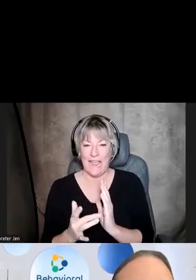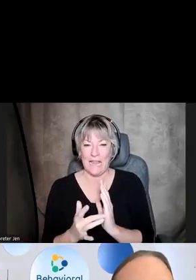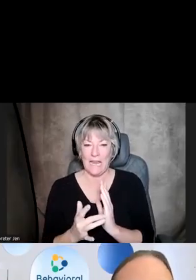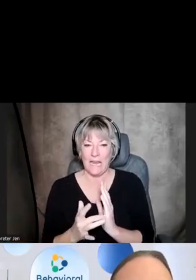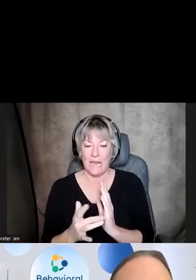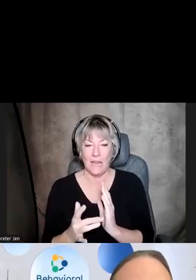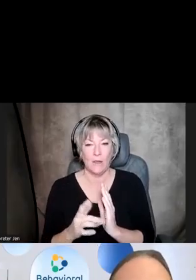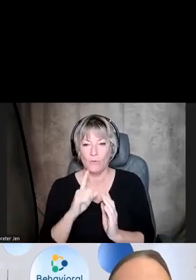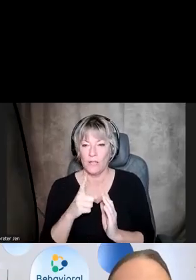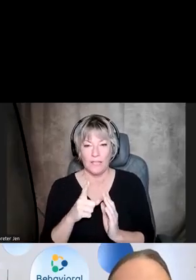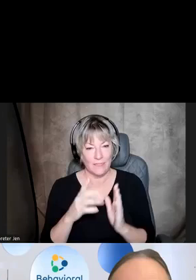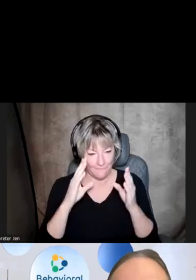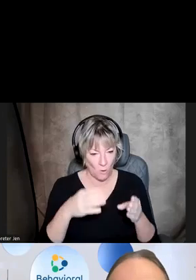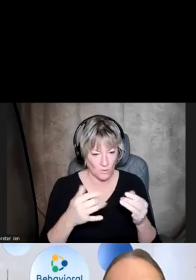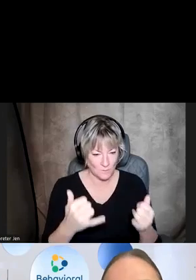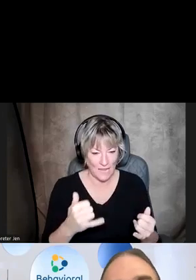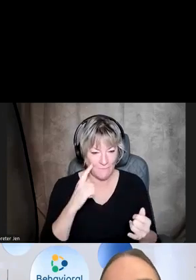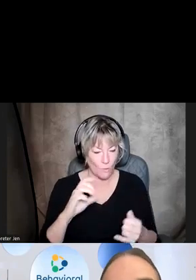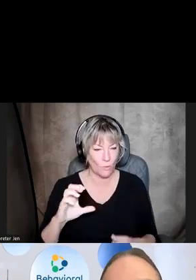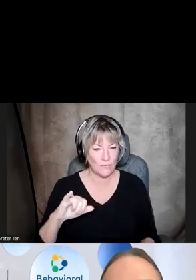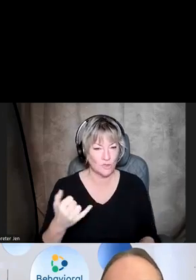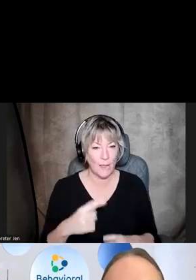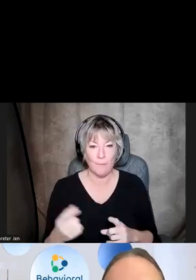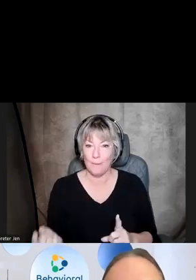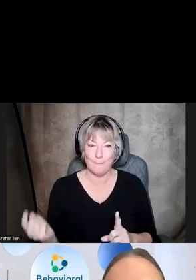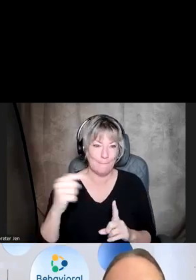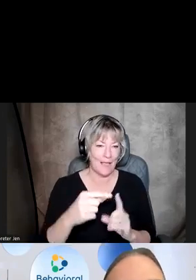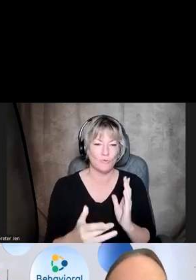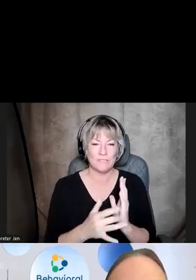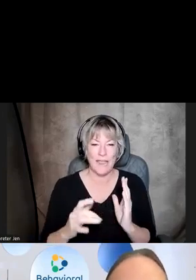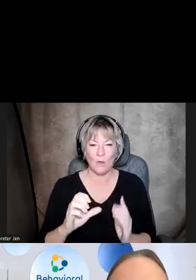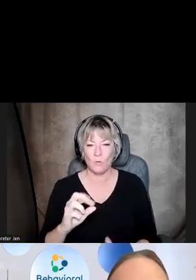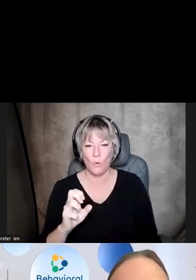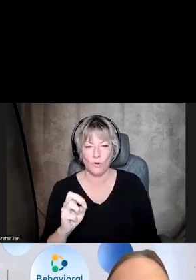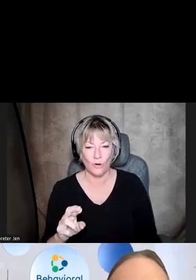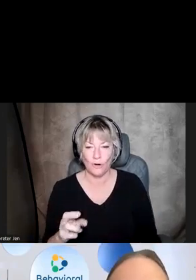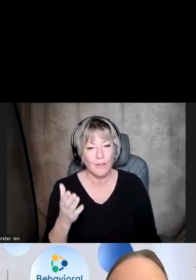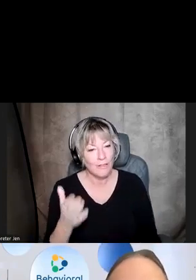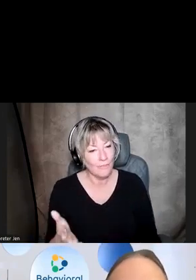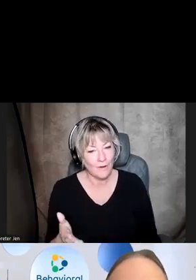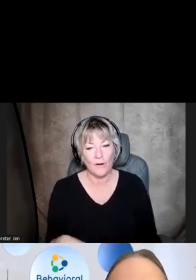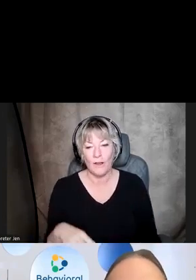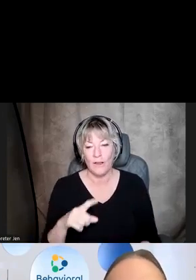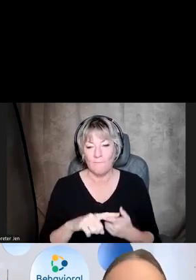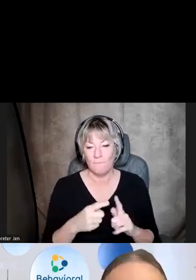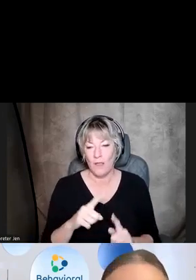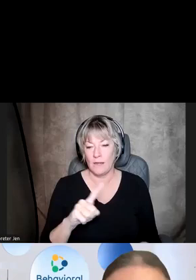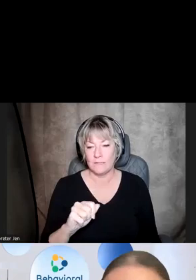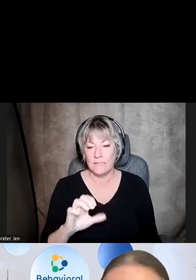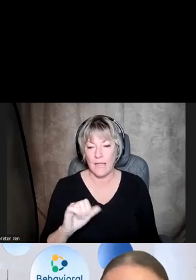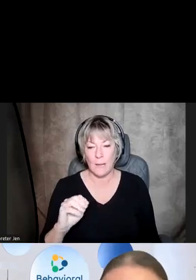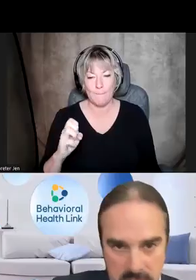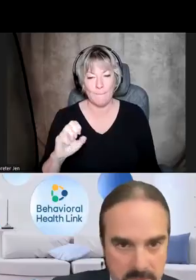cornered the agenda today in the crisis jam, but we're going to go right back to that tech corner and sitting there is our friend Zach Amell, who we haven't heard